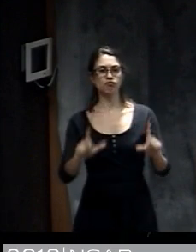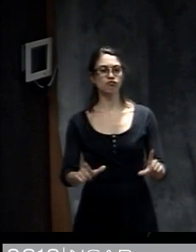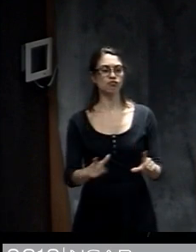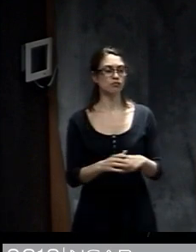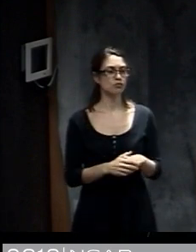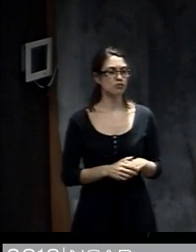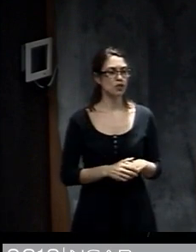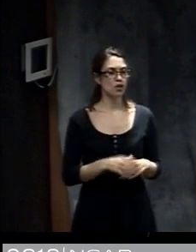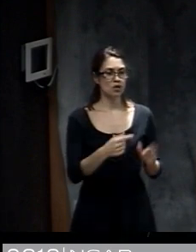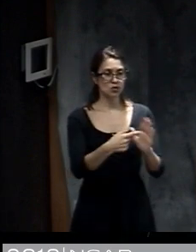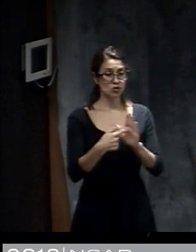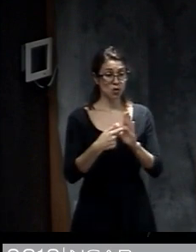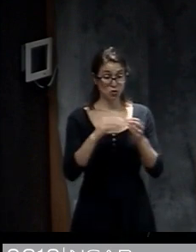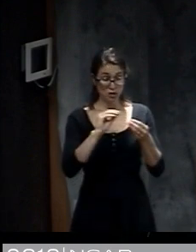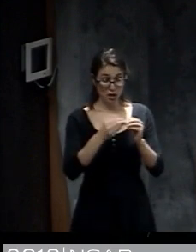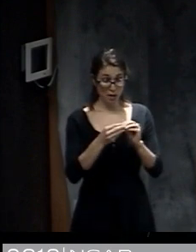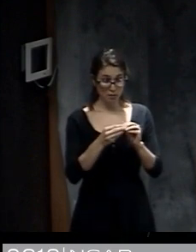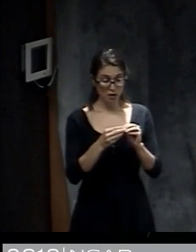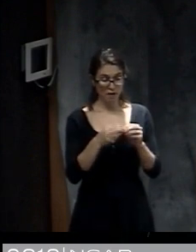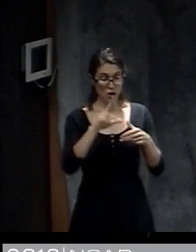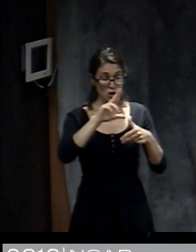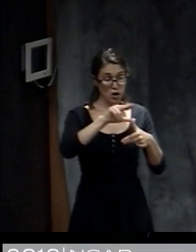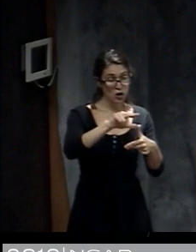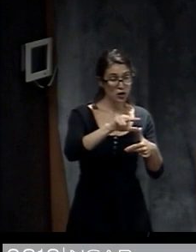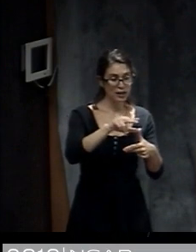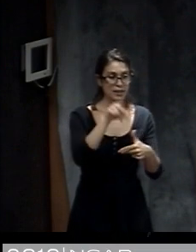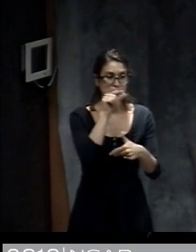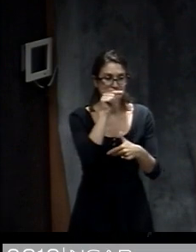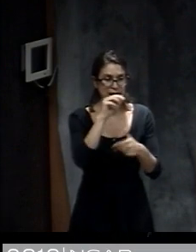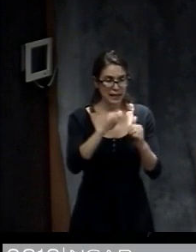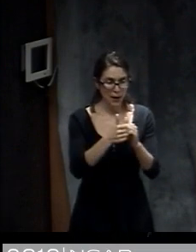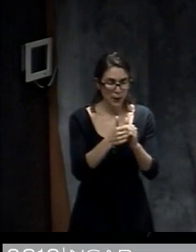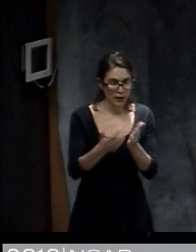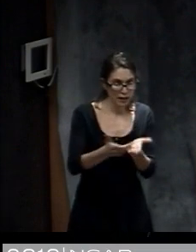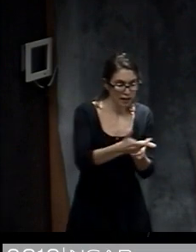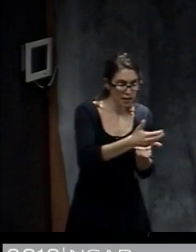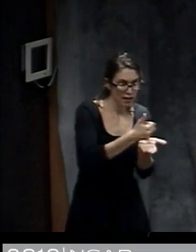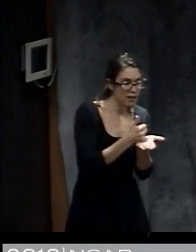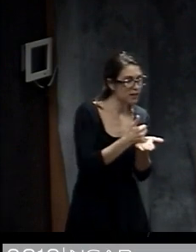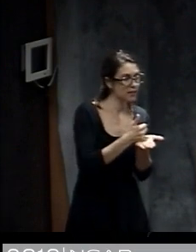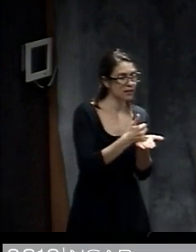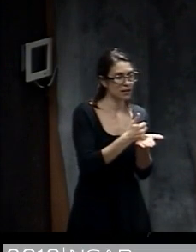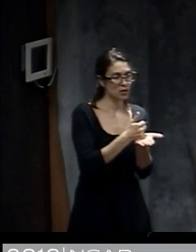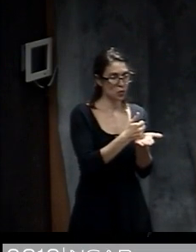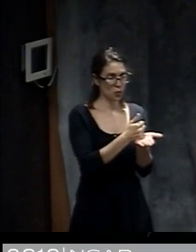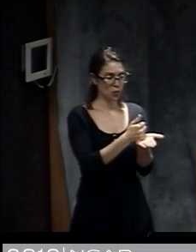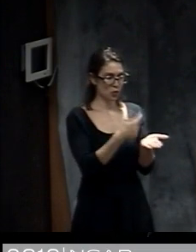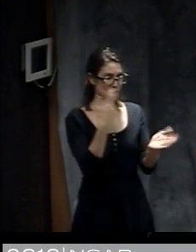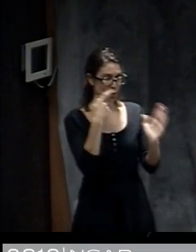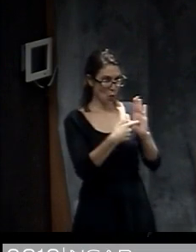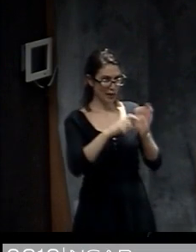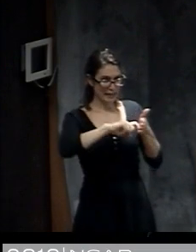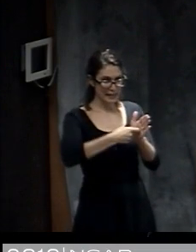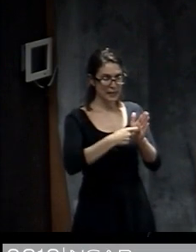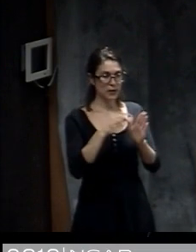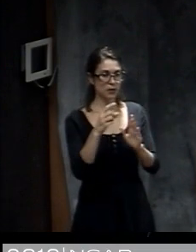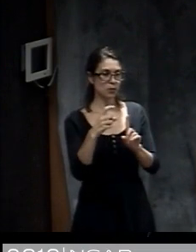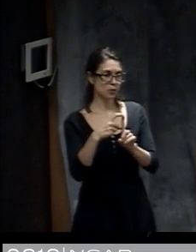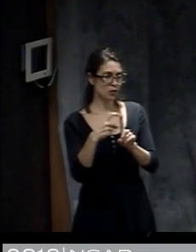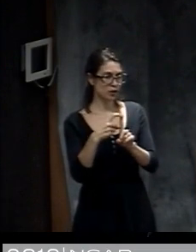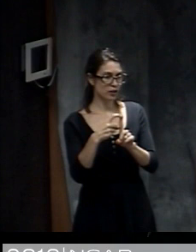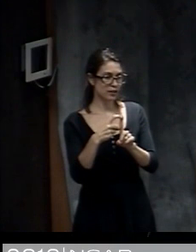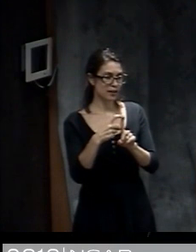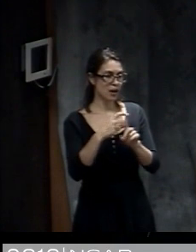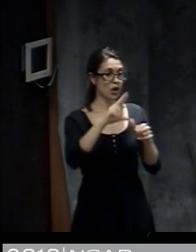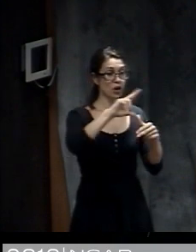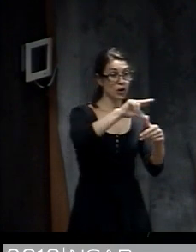tweets. So one of the ways we can collect data from Twitter is by collecting the tweets that mention either hurricane or the